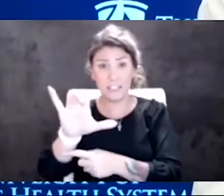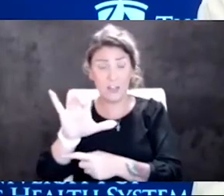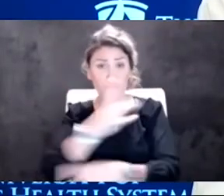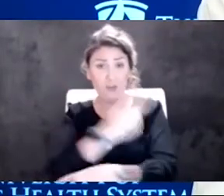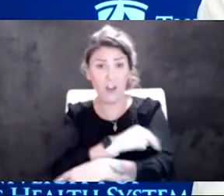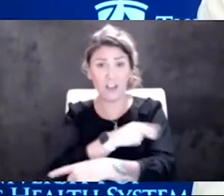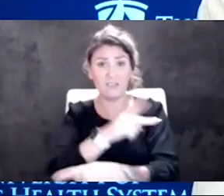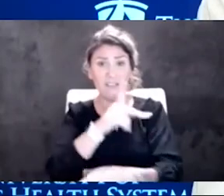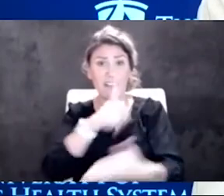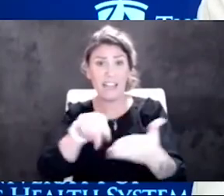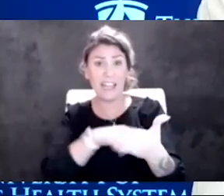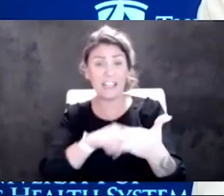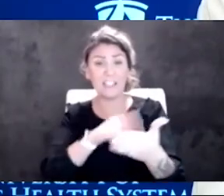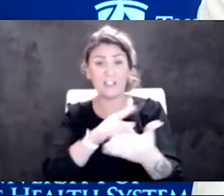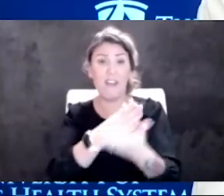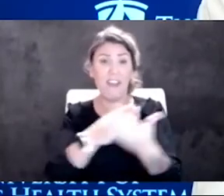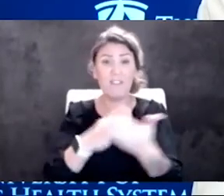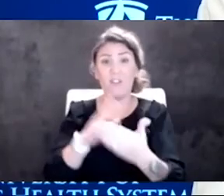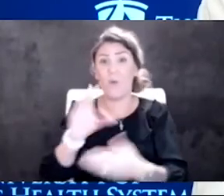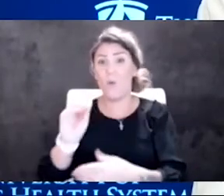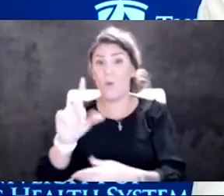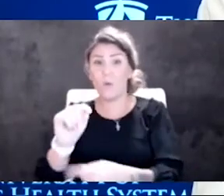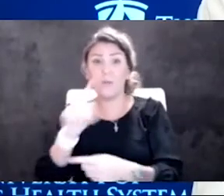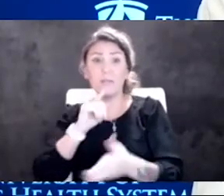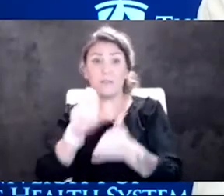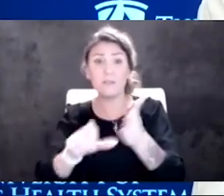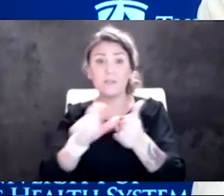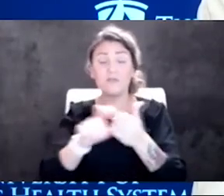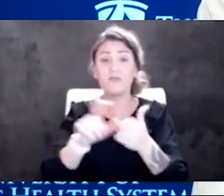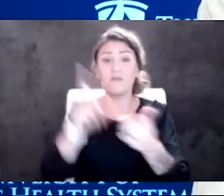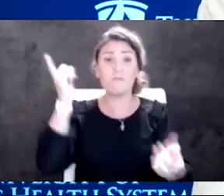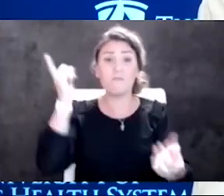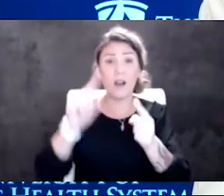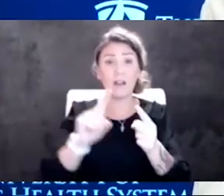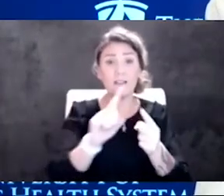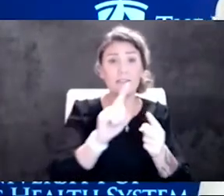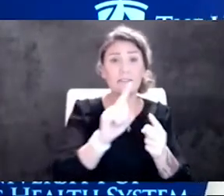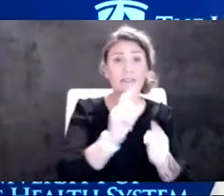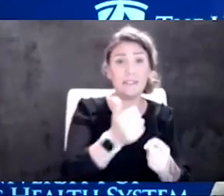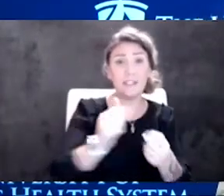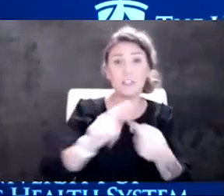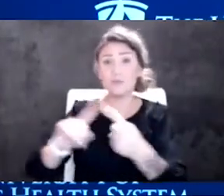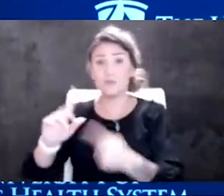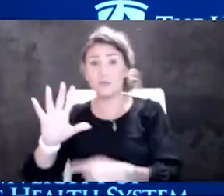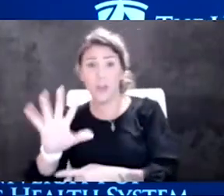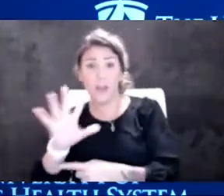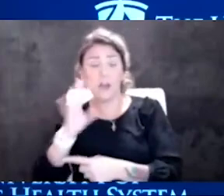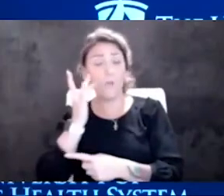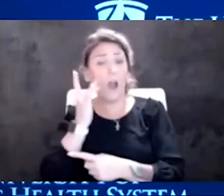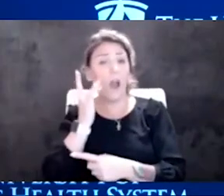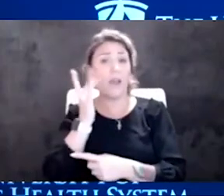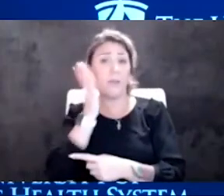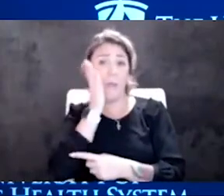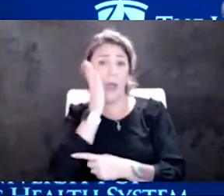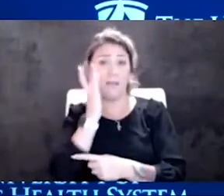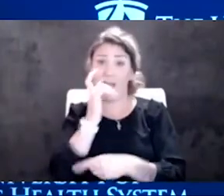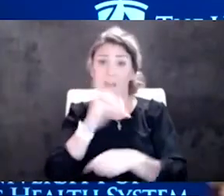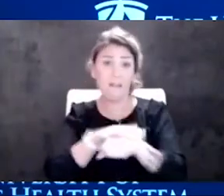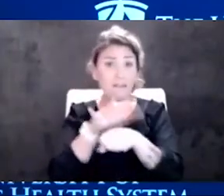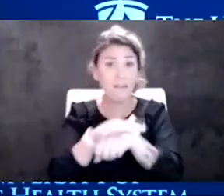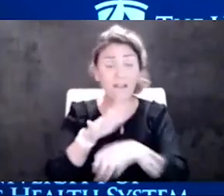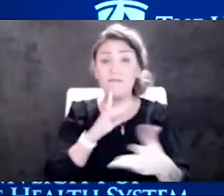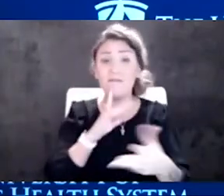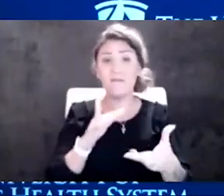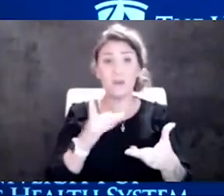procedures this week. And they've gone from 10 down to five because they didn't have enough beds. So, you know, we, we are, we are back in the crisis